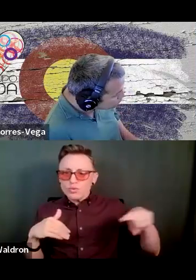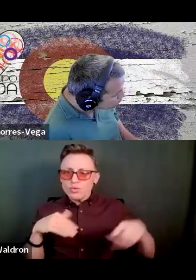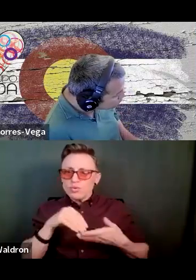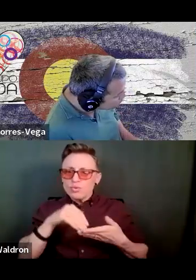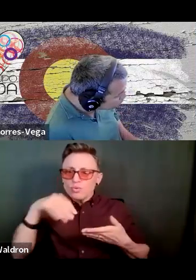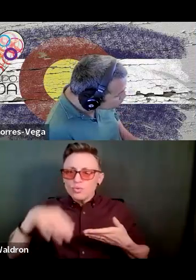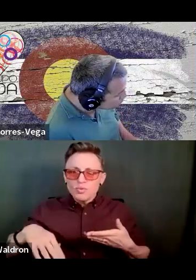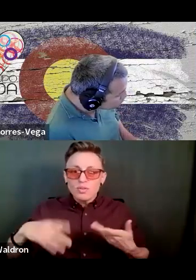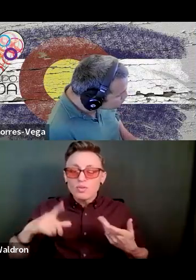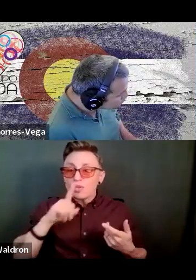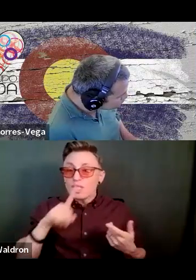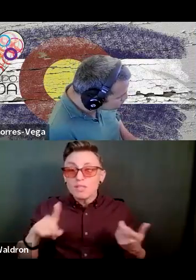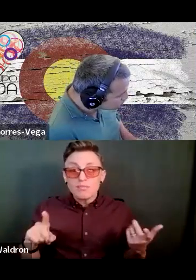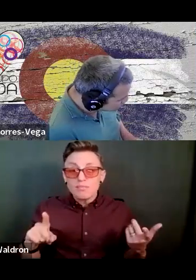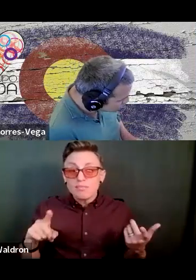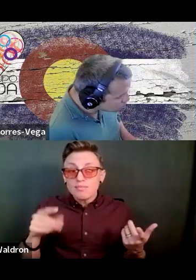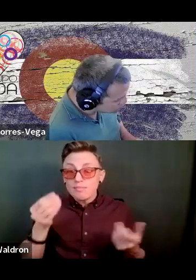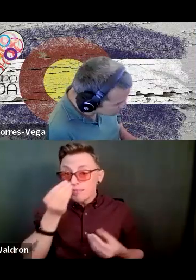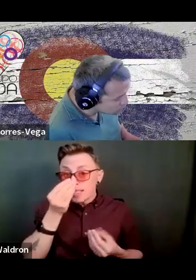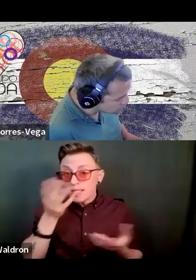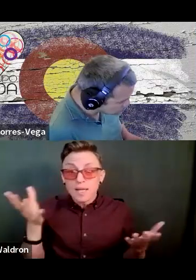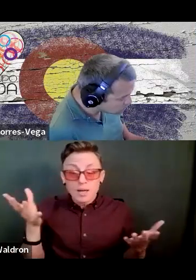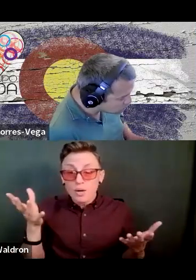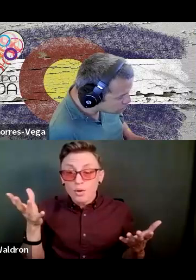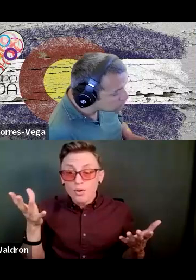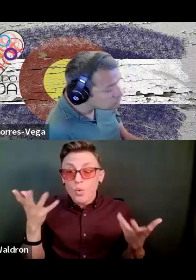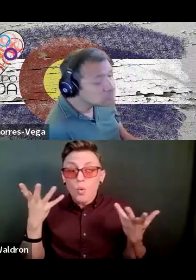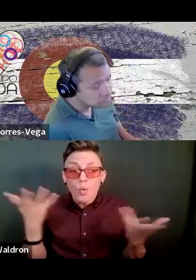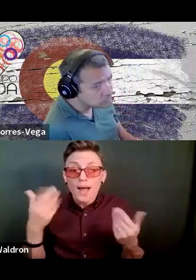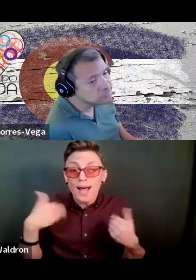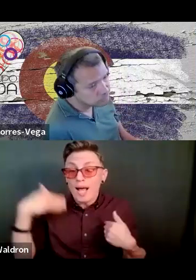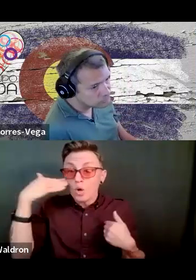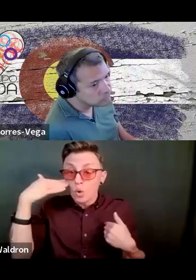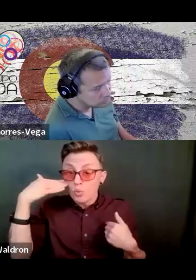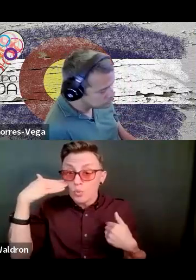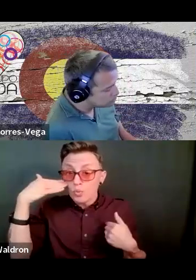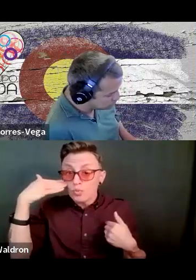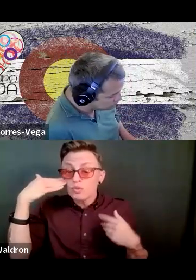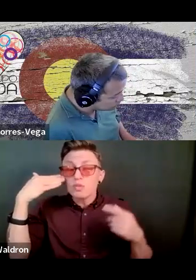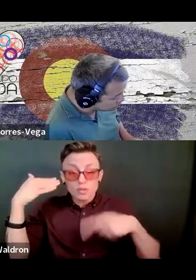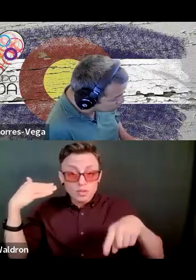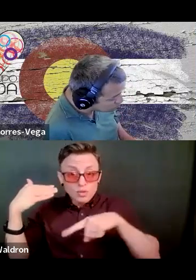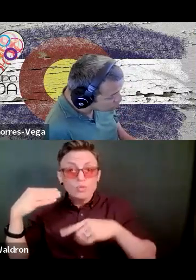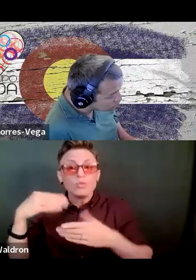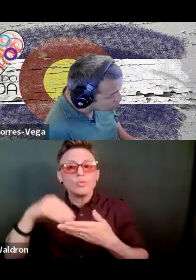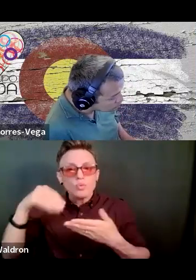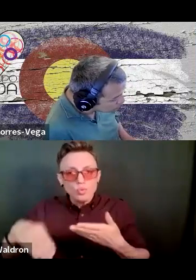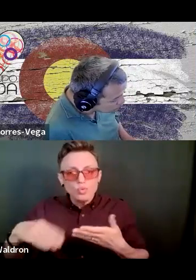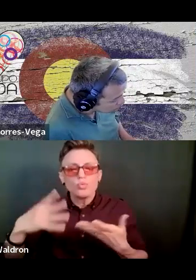how much I knew, how much I knew. They wanted to know that I cared.